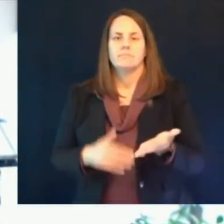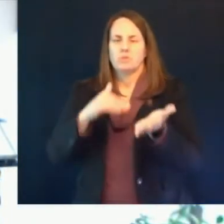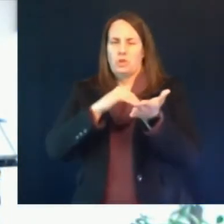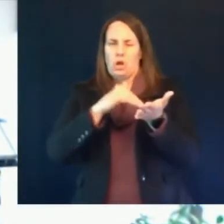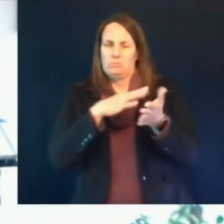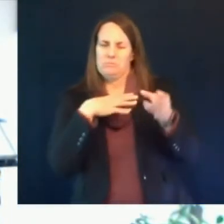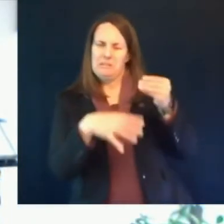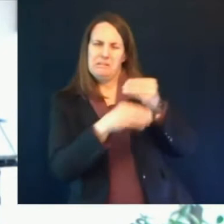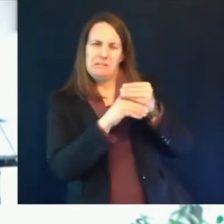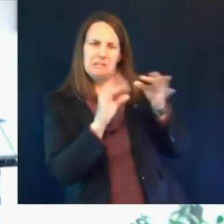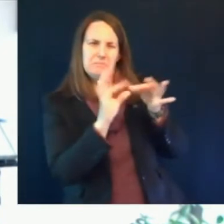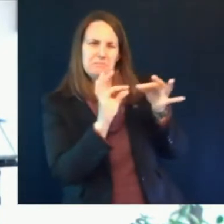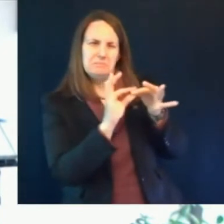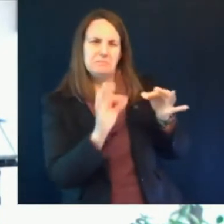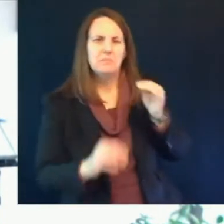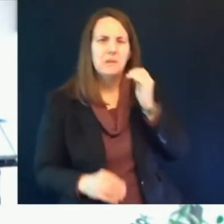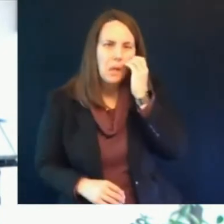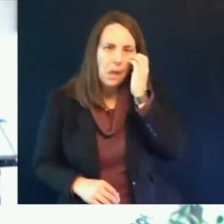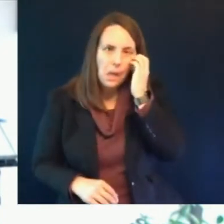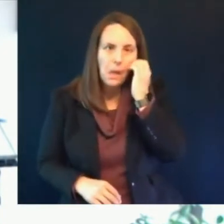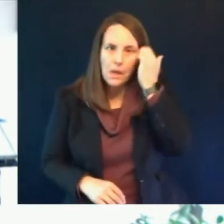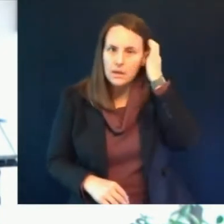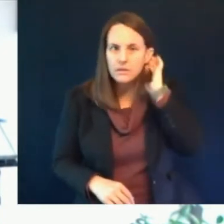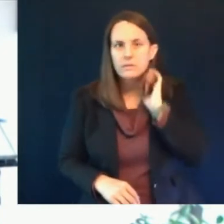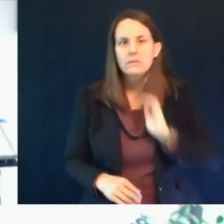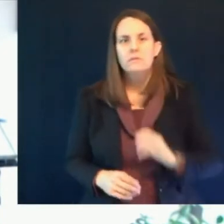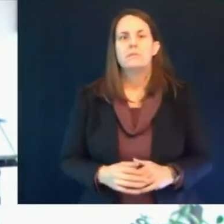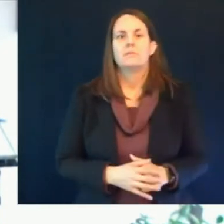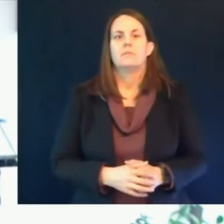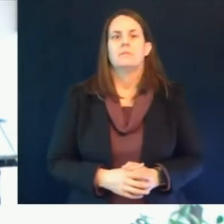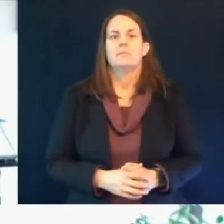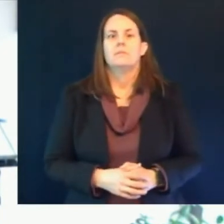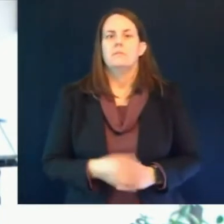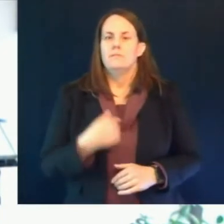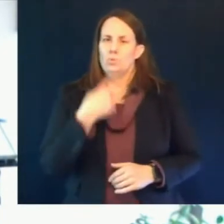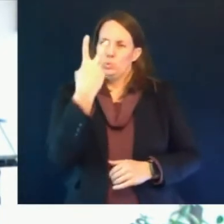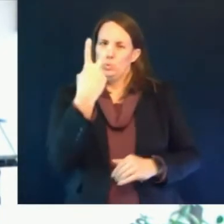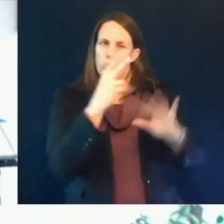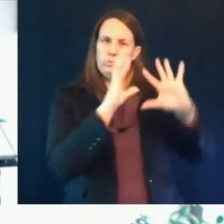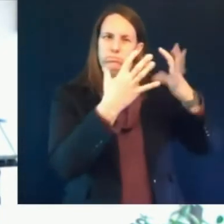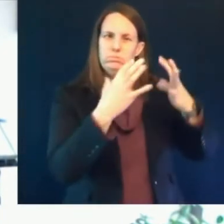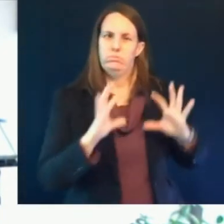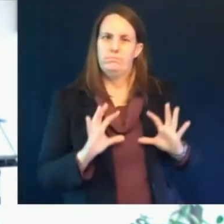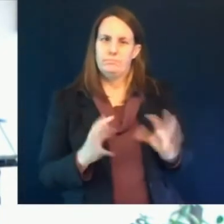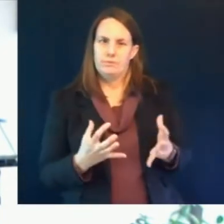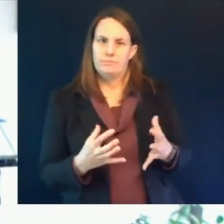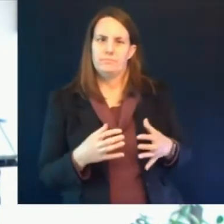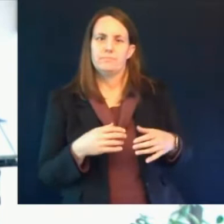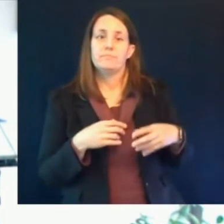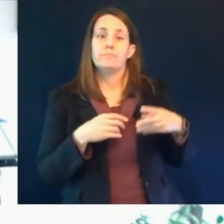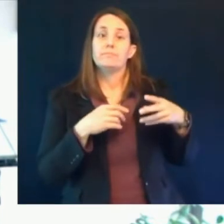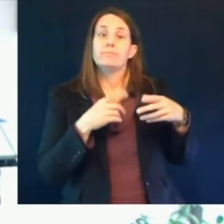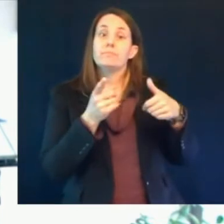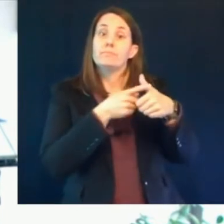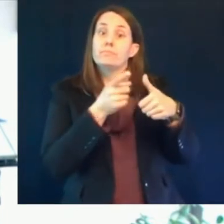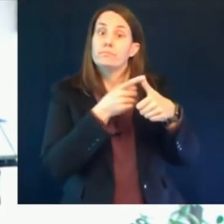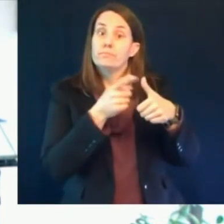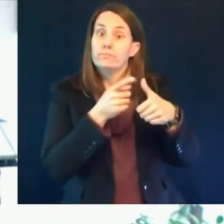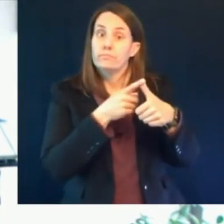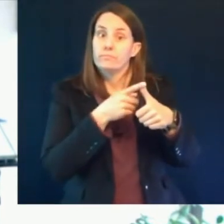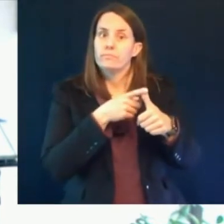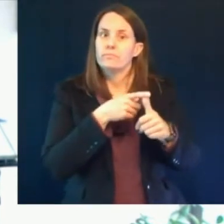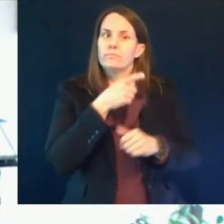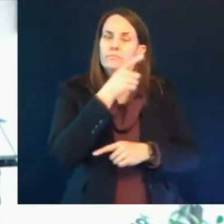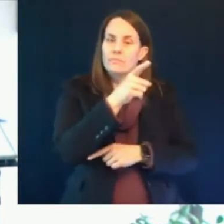syndrome with these two pieces the blood clotting and also the low platelets which is what makes it unique the signs of the low platelets can